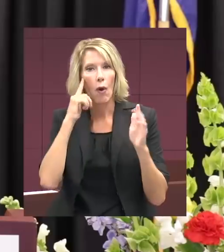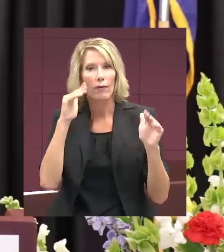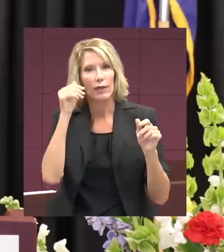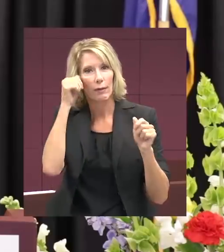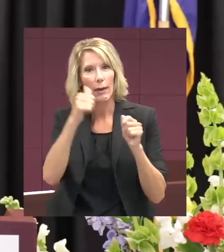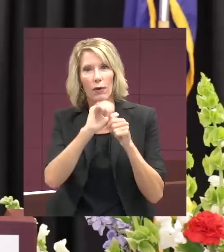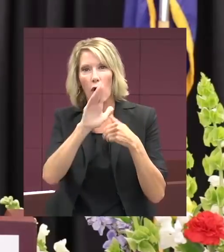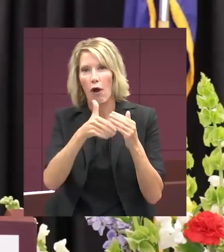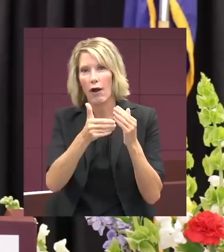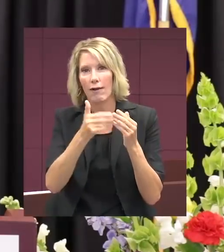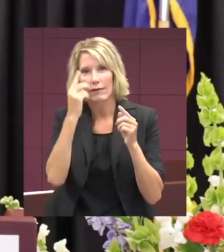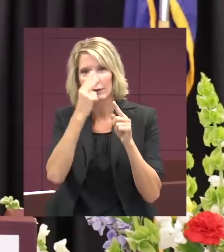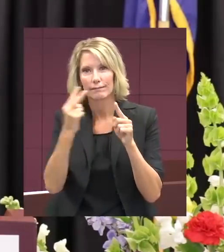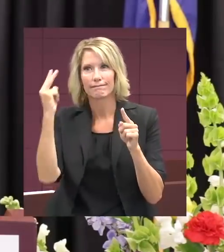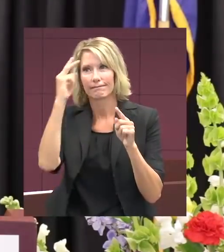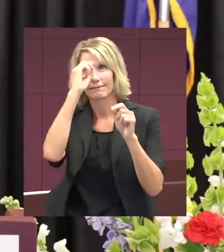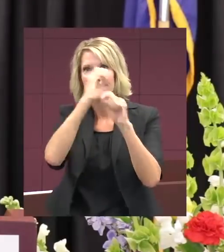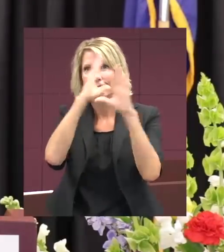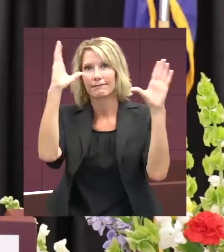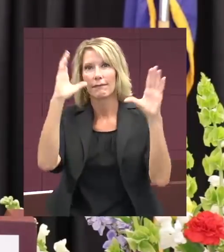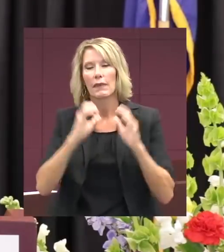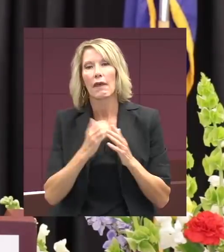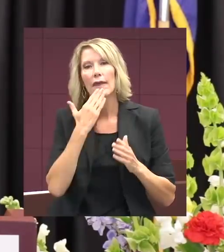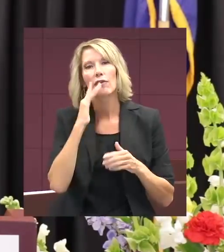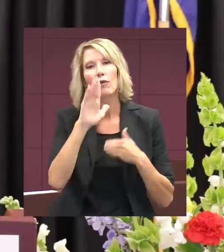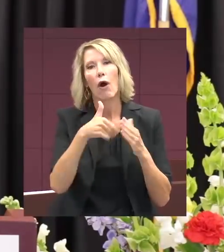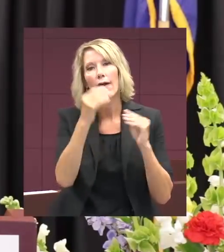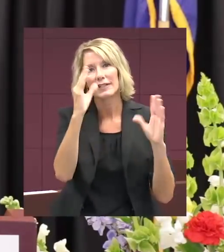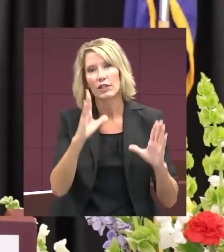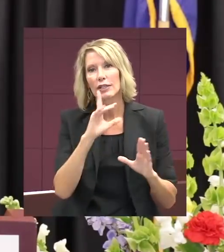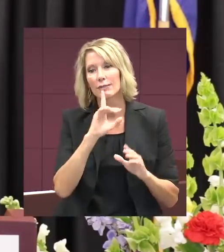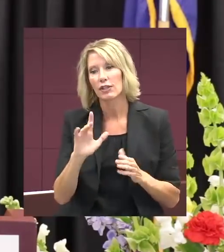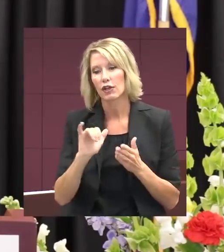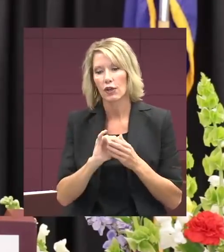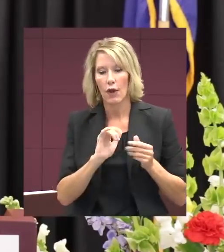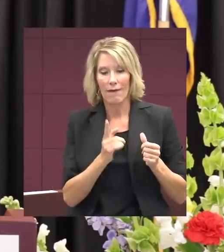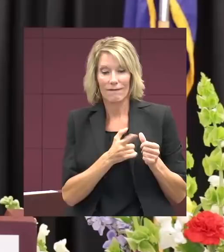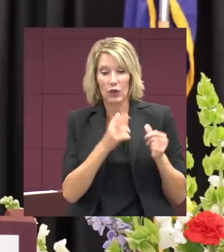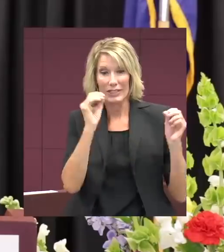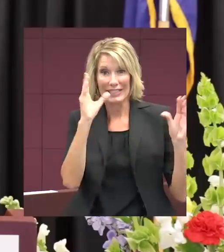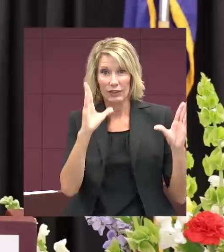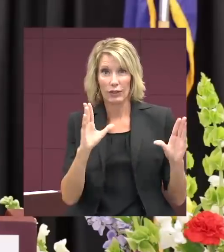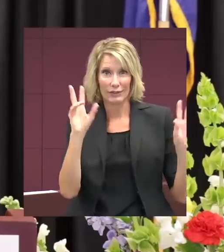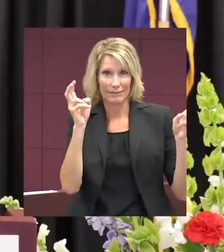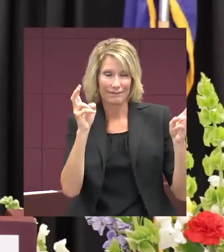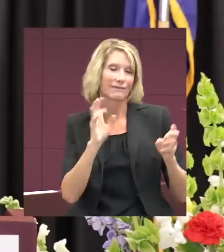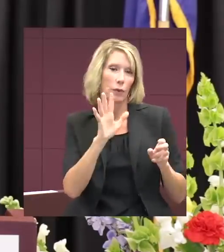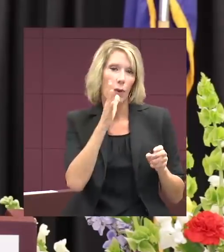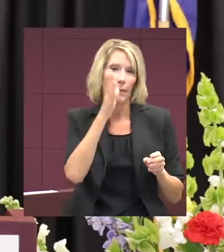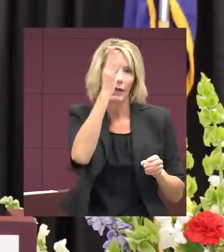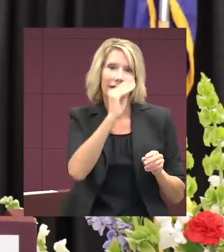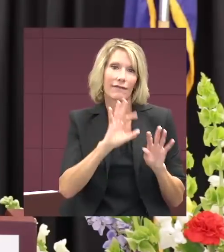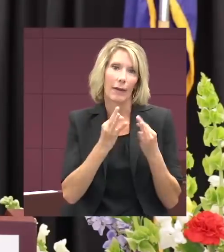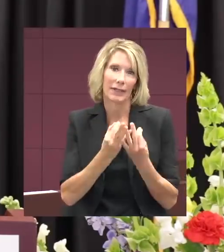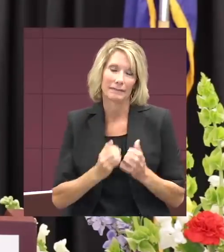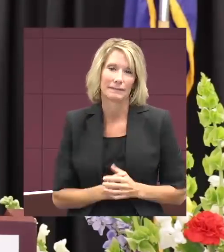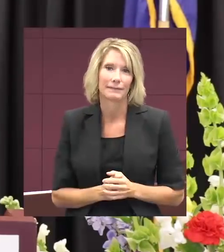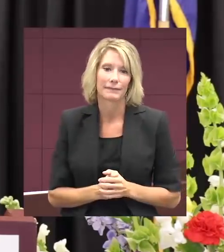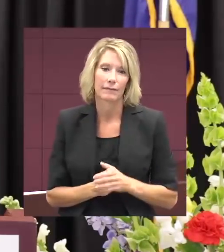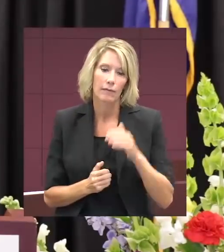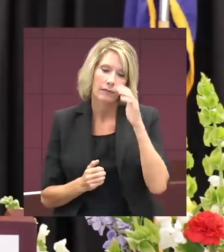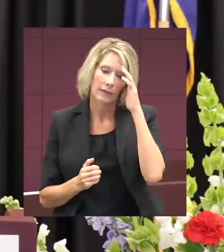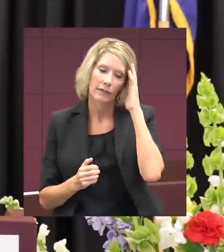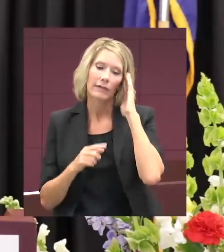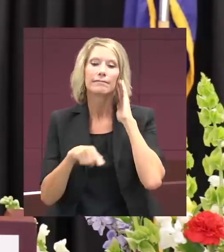all. Thanks to these teachers, all of them, especially your first teachers, your parents and family members who will